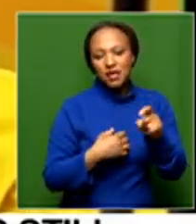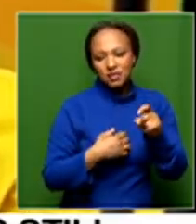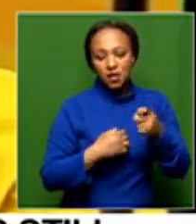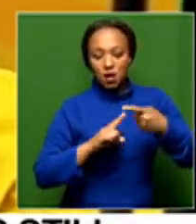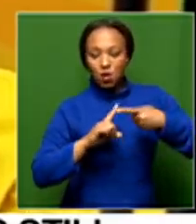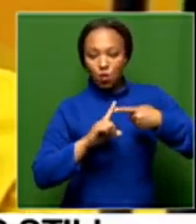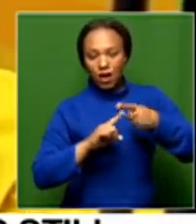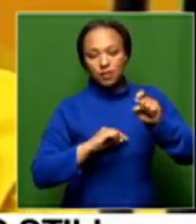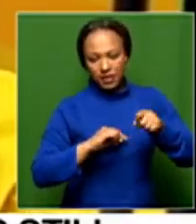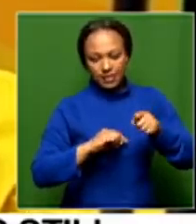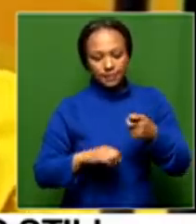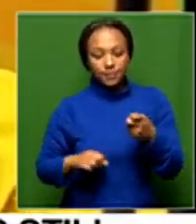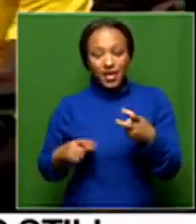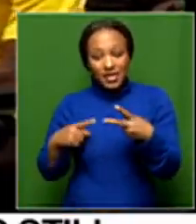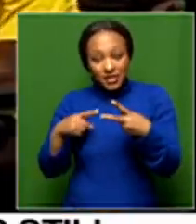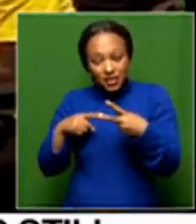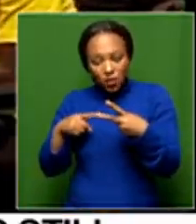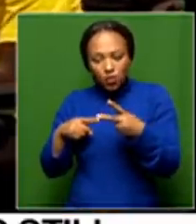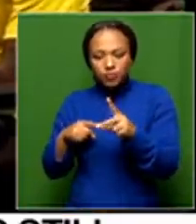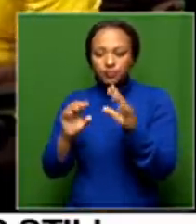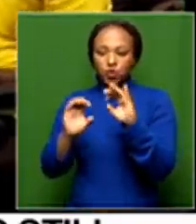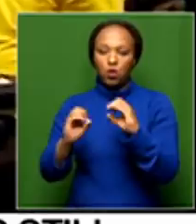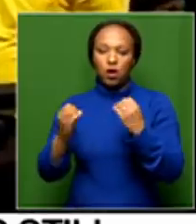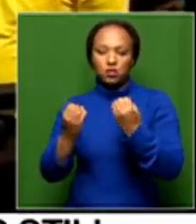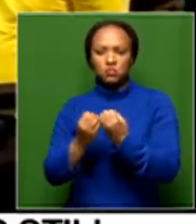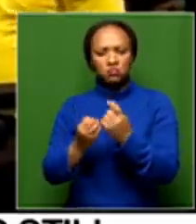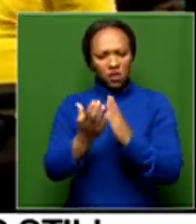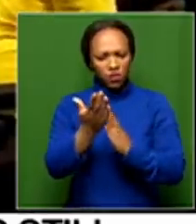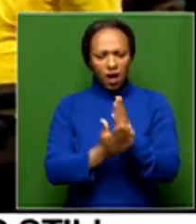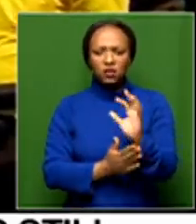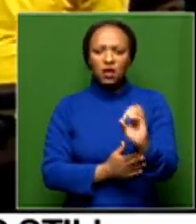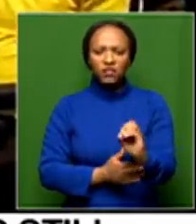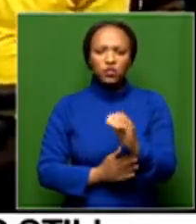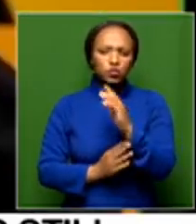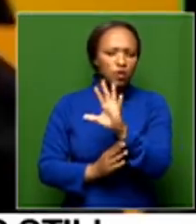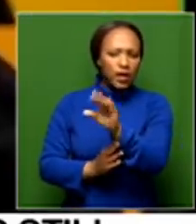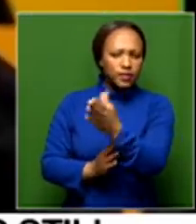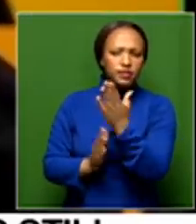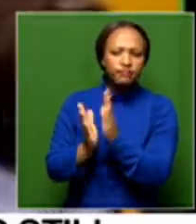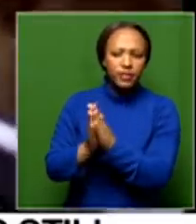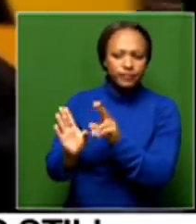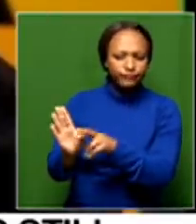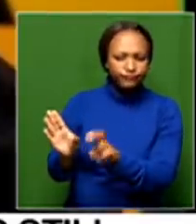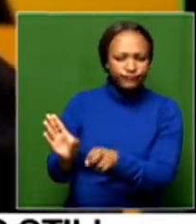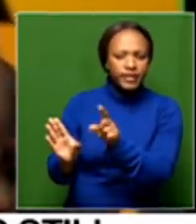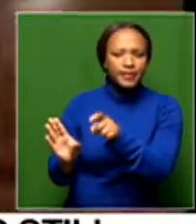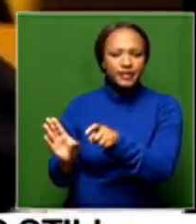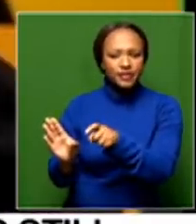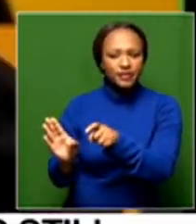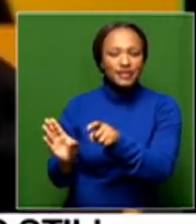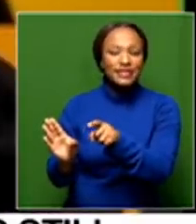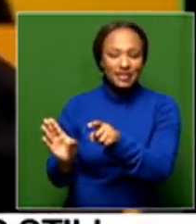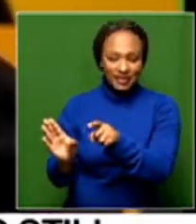that the organization has a right to ask you to step aside, okay? That there has been an